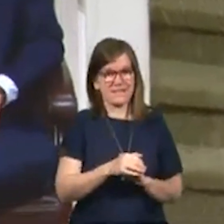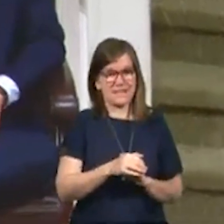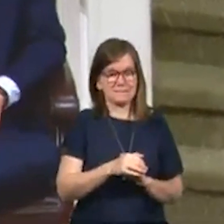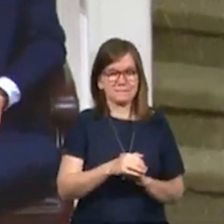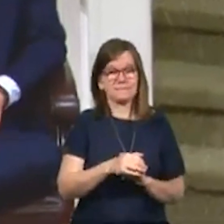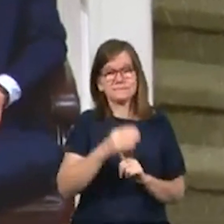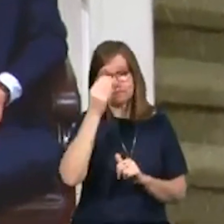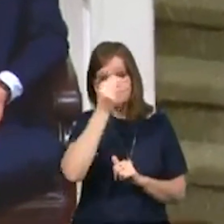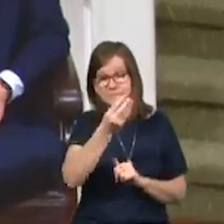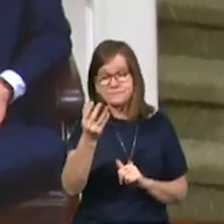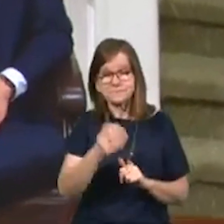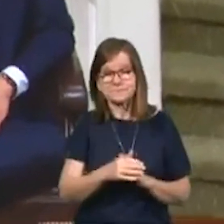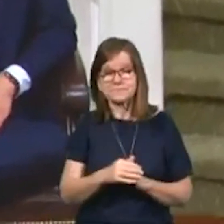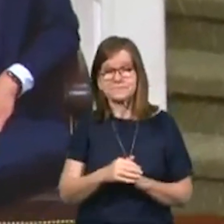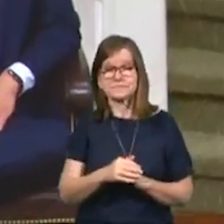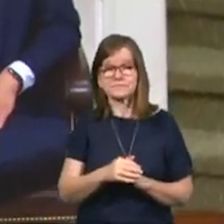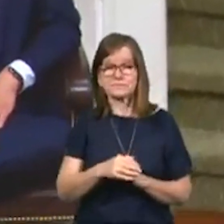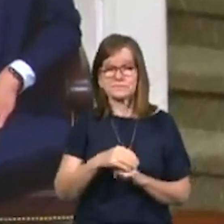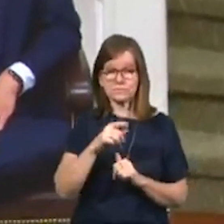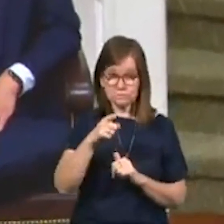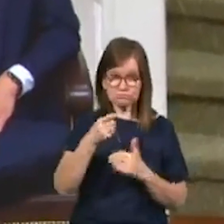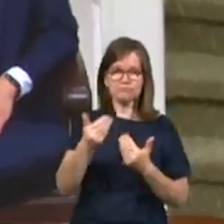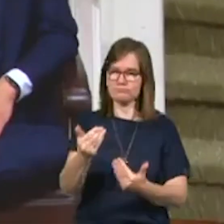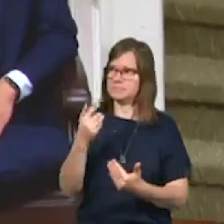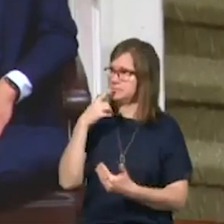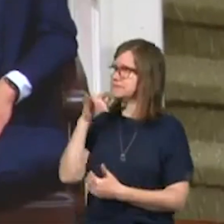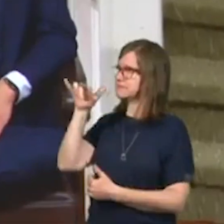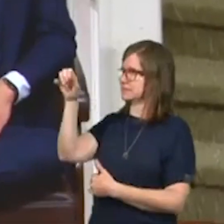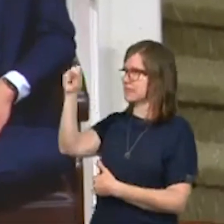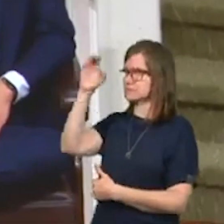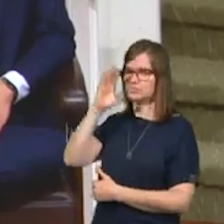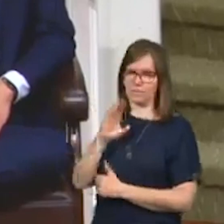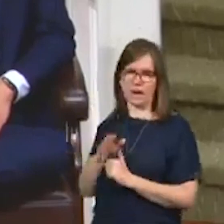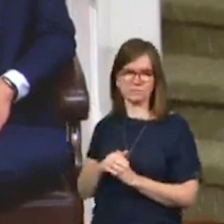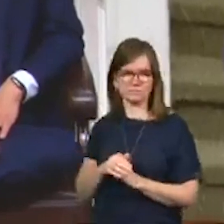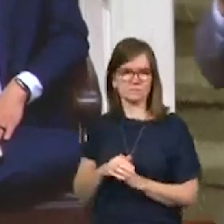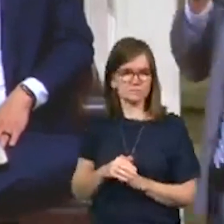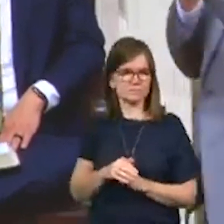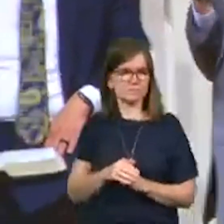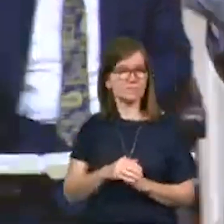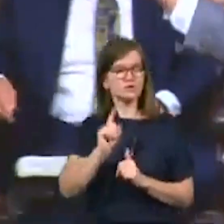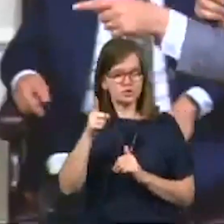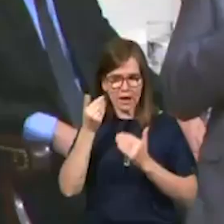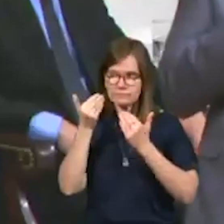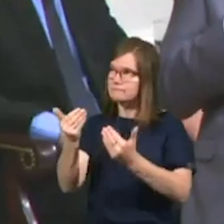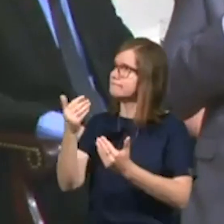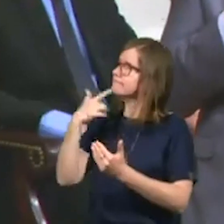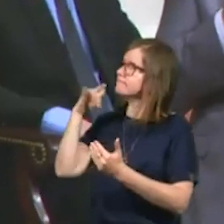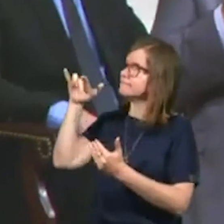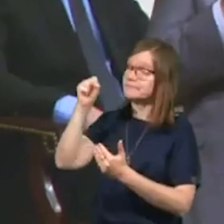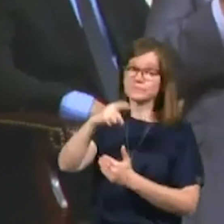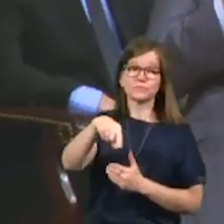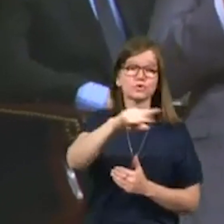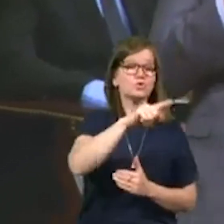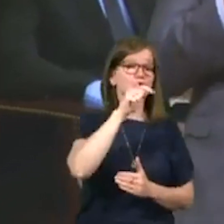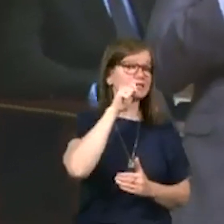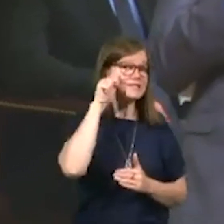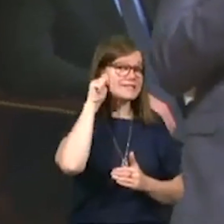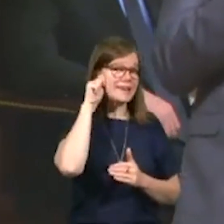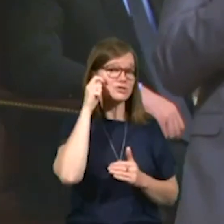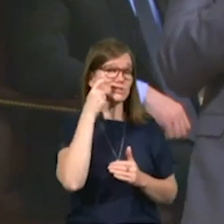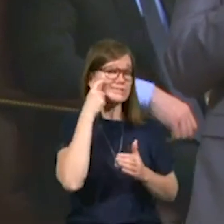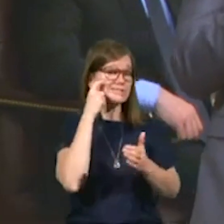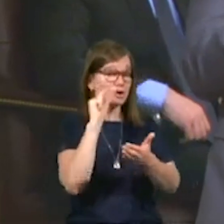Hey, let me tell you something. You just say yes to God. You just, you just say yes to God. You teenagers that just graduated,